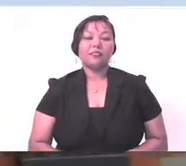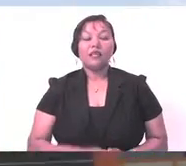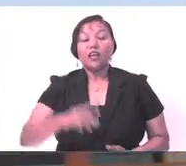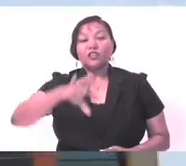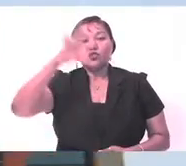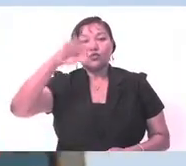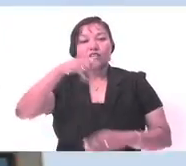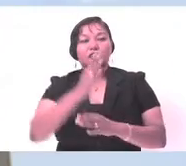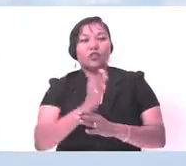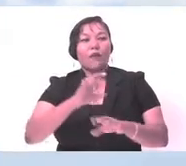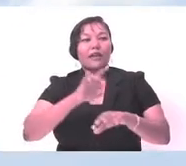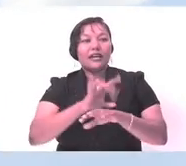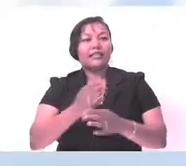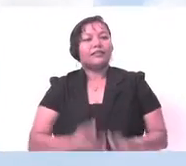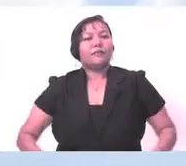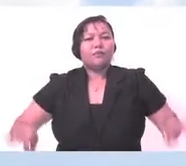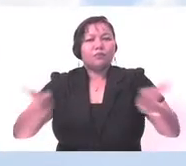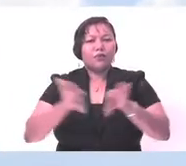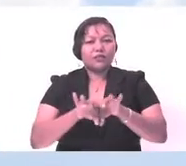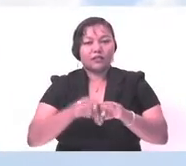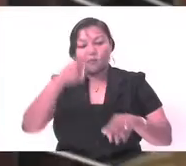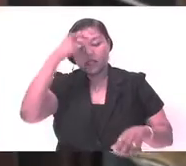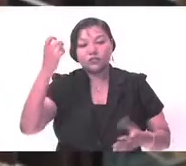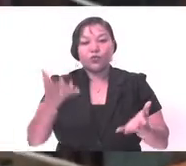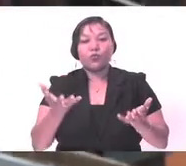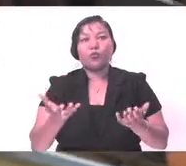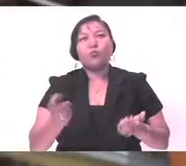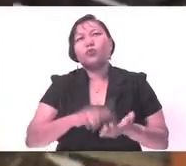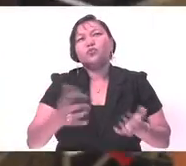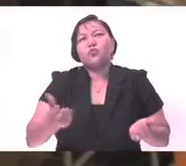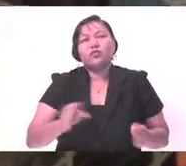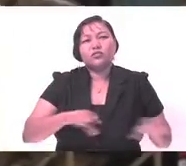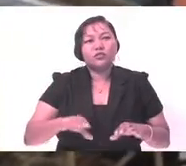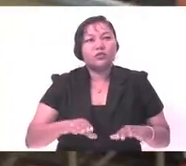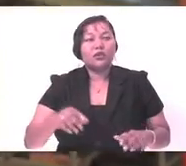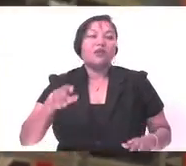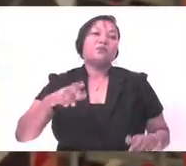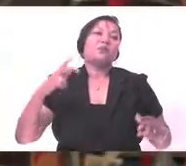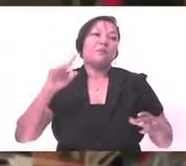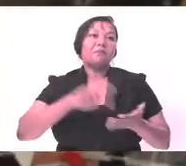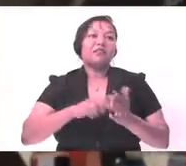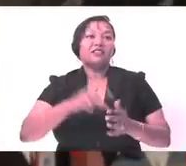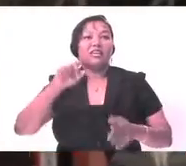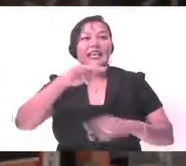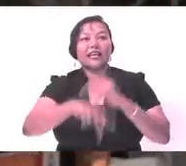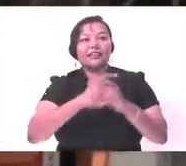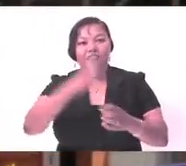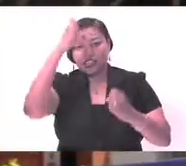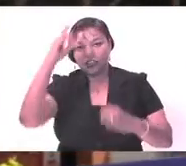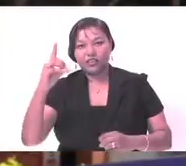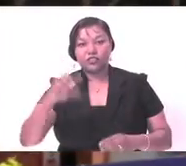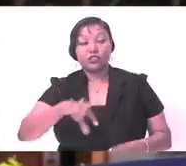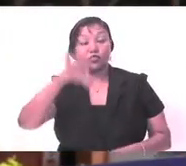Choosing a career path as early as possible is important, as what you want to pursue will determine the tertiary education path